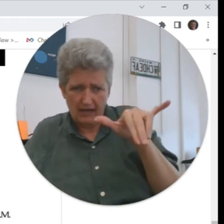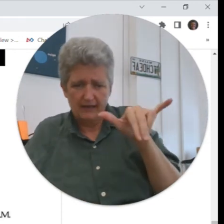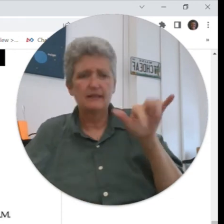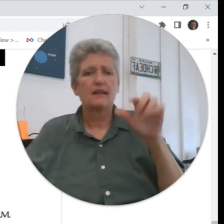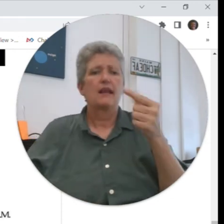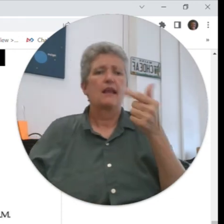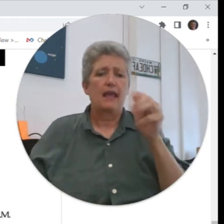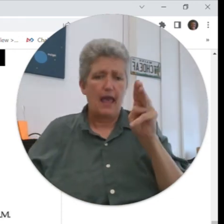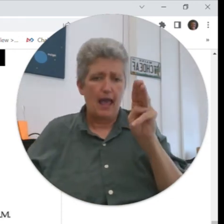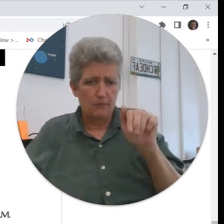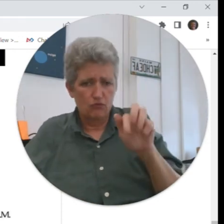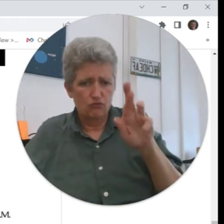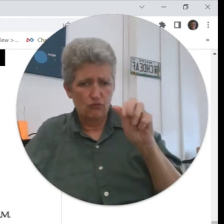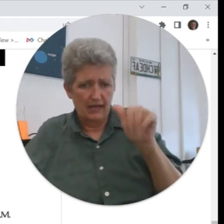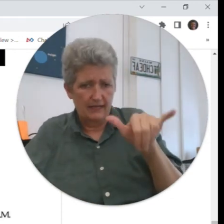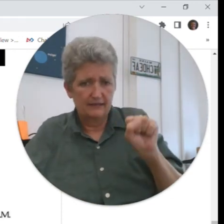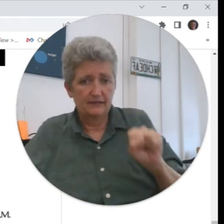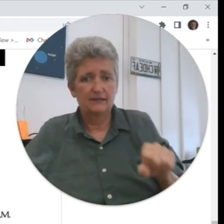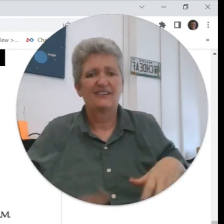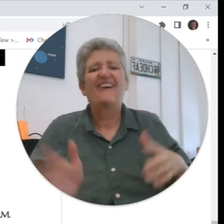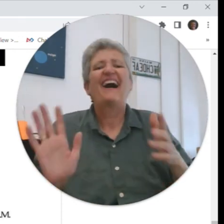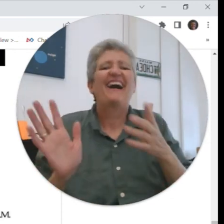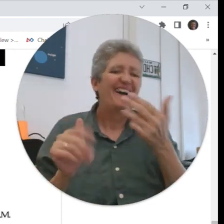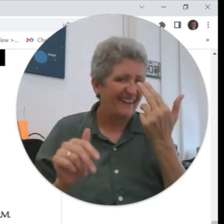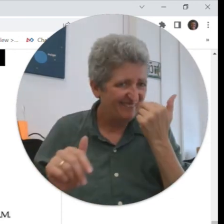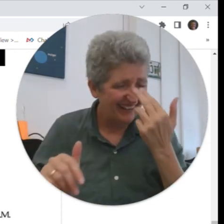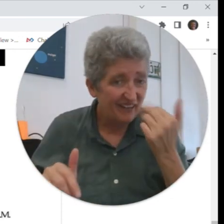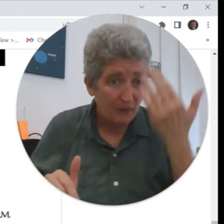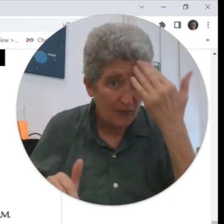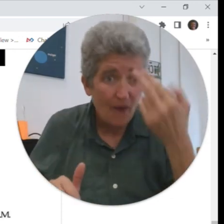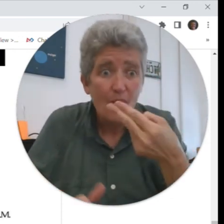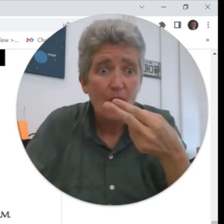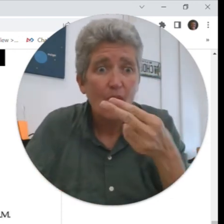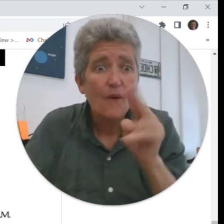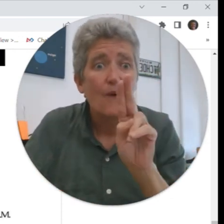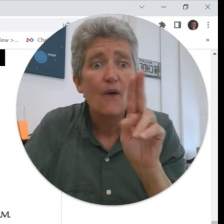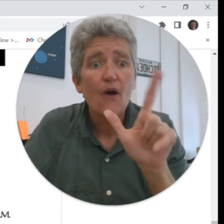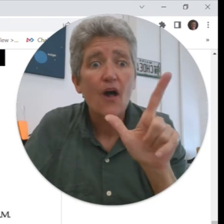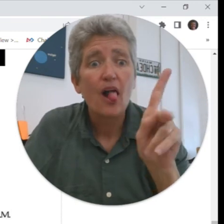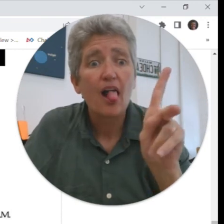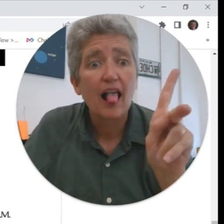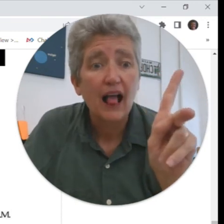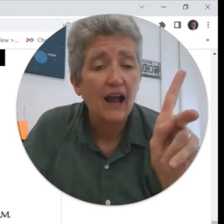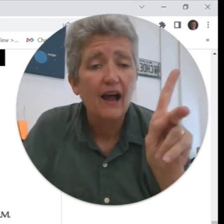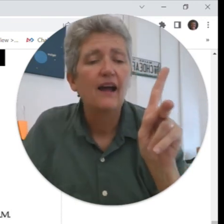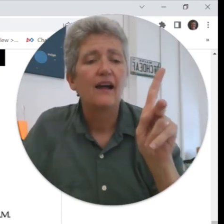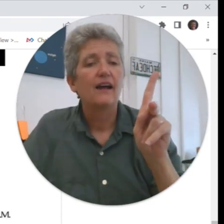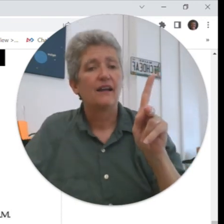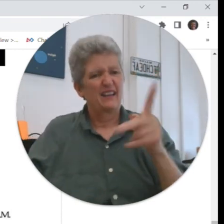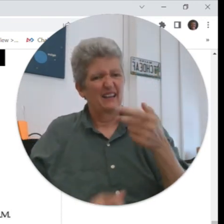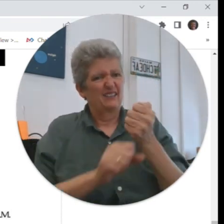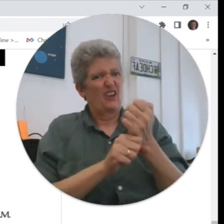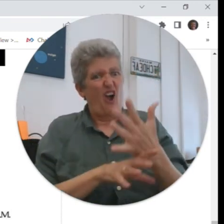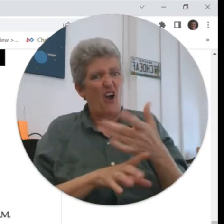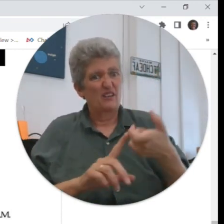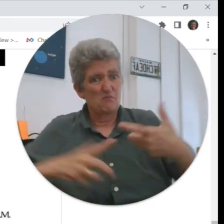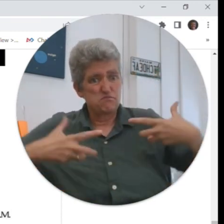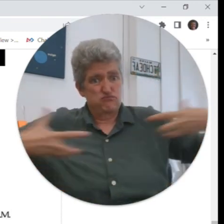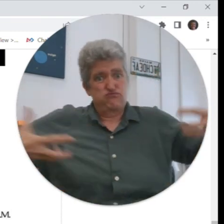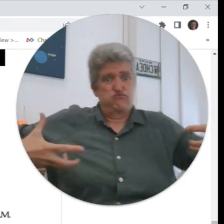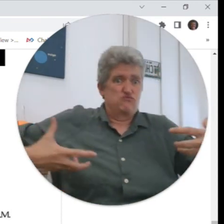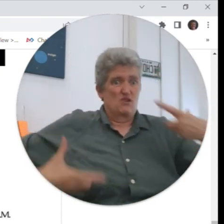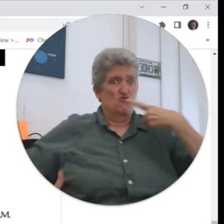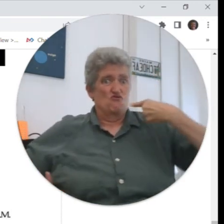as cause cancer x-ray rays radiation rays can do that you know the Hulk from from our